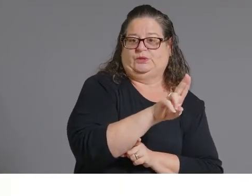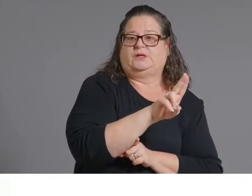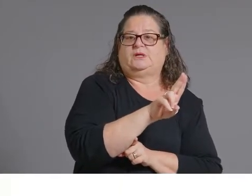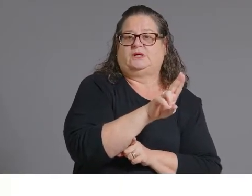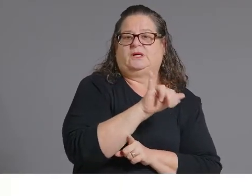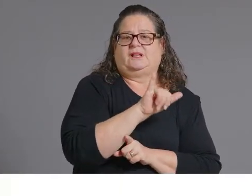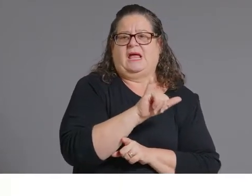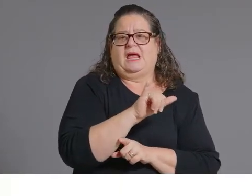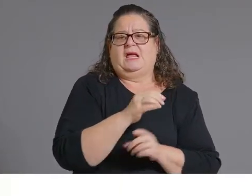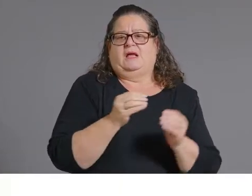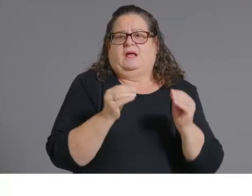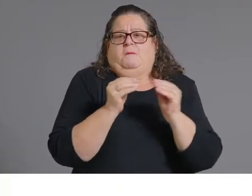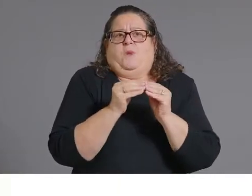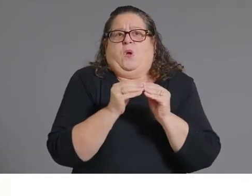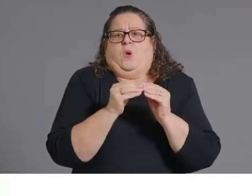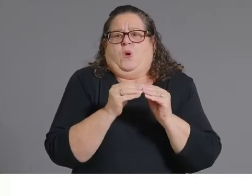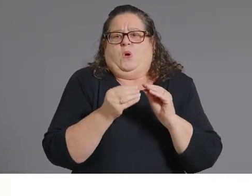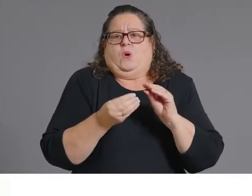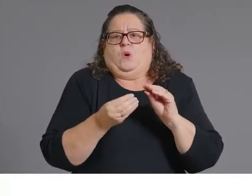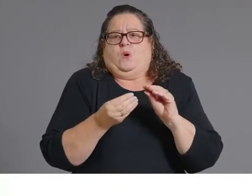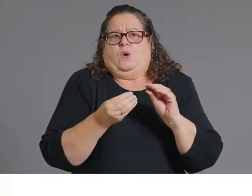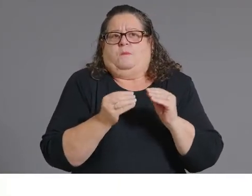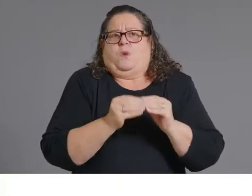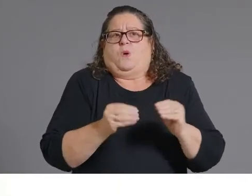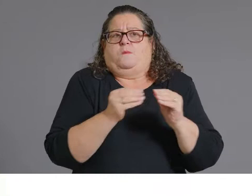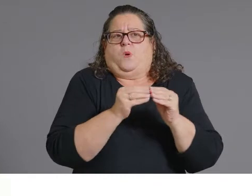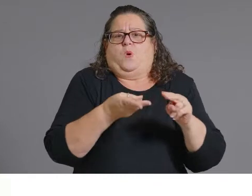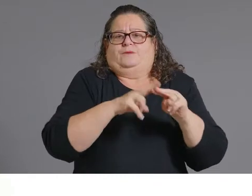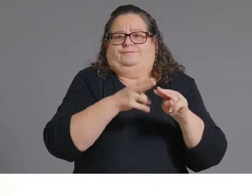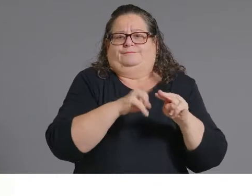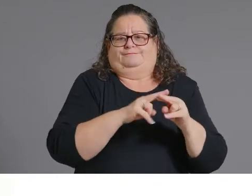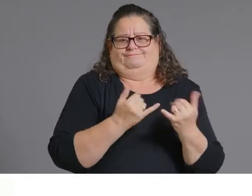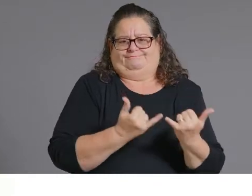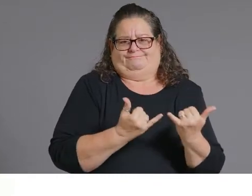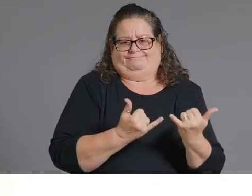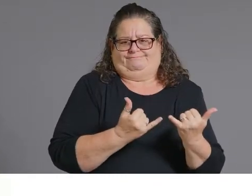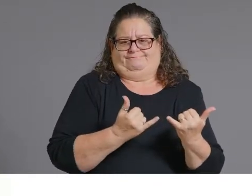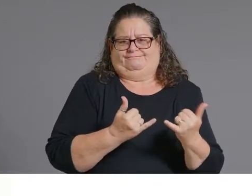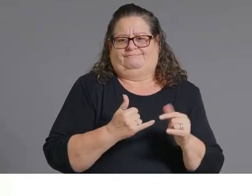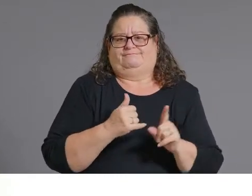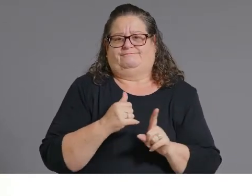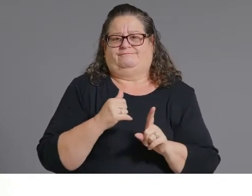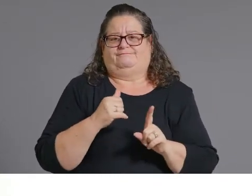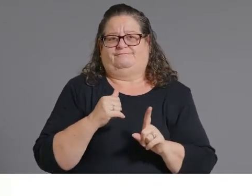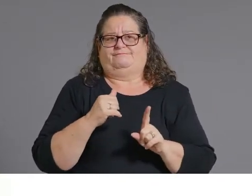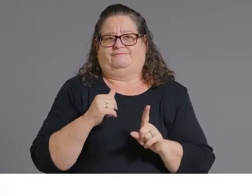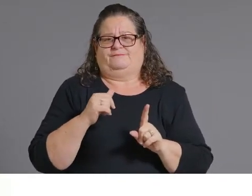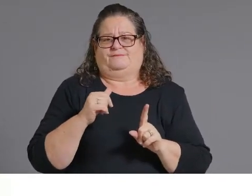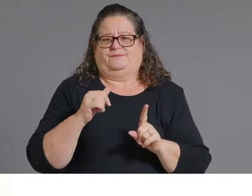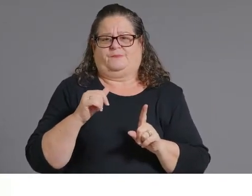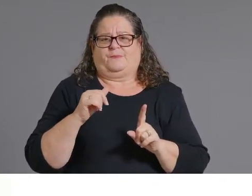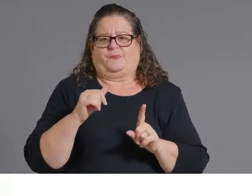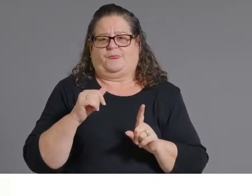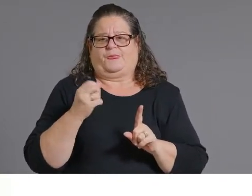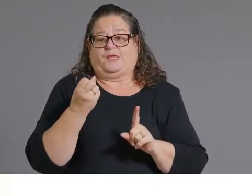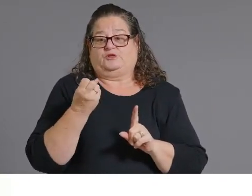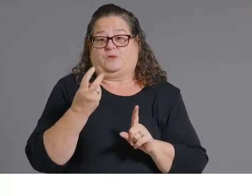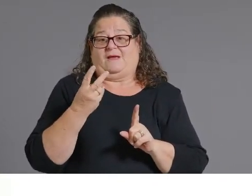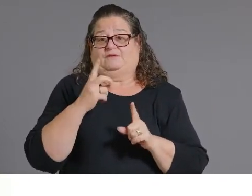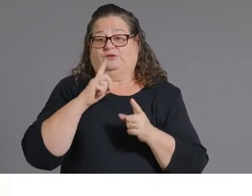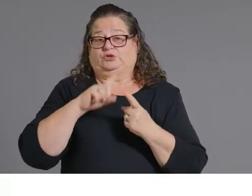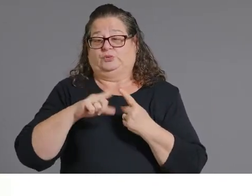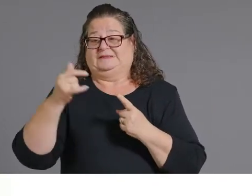in january one percent of all covid hospitalizations were in children between the ages of 12 and 17